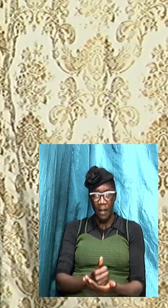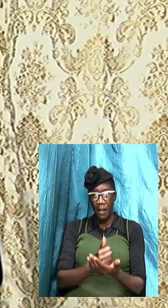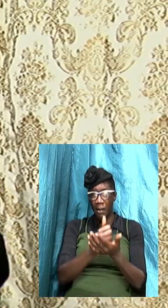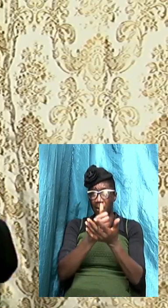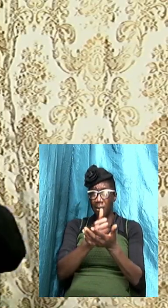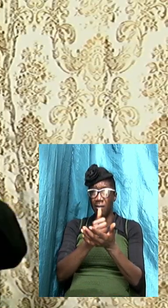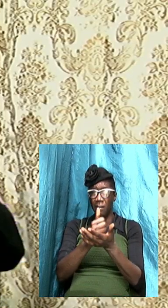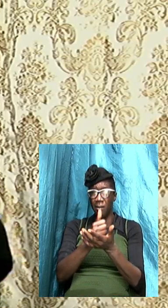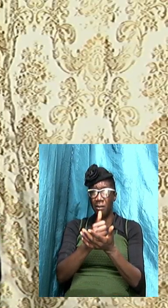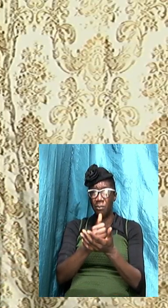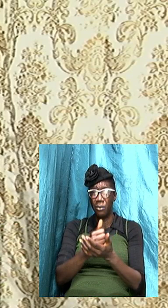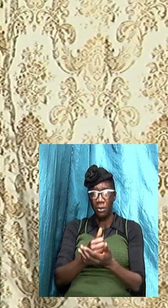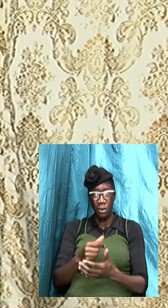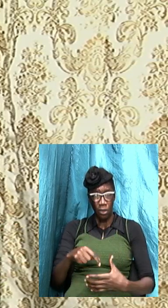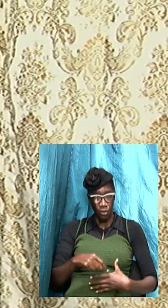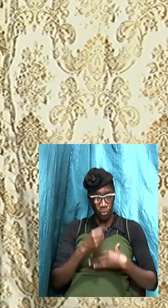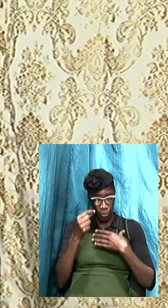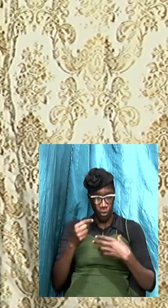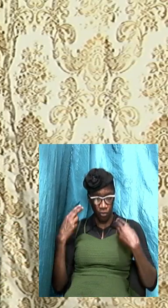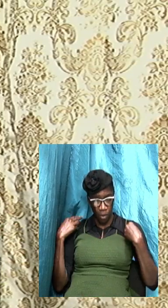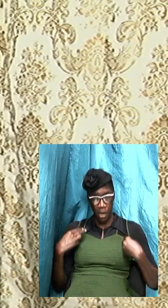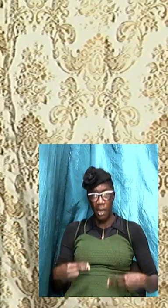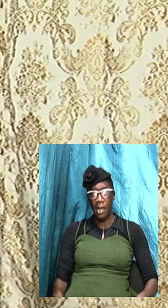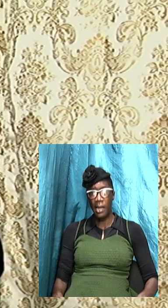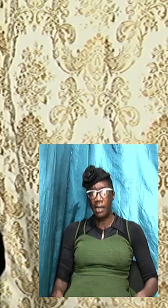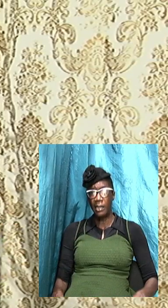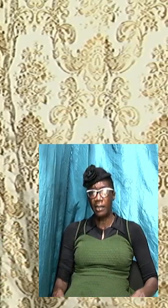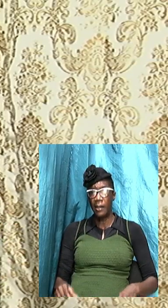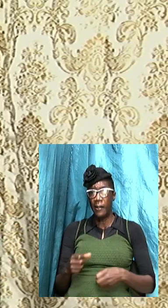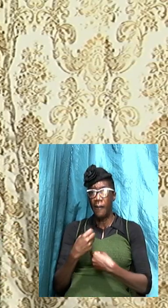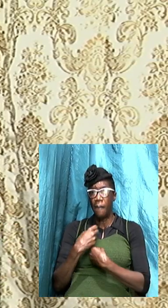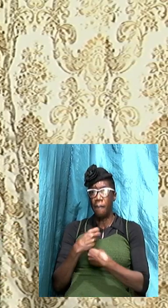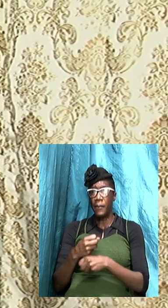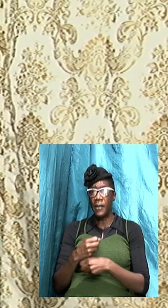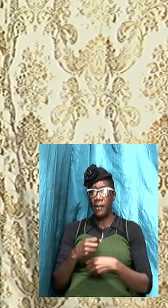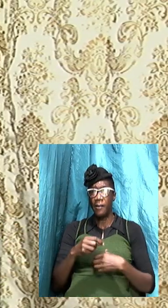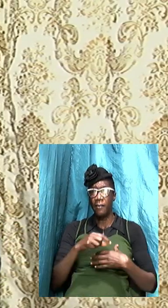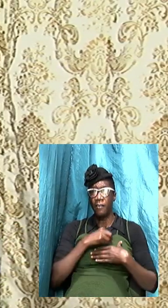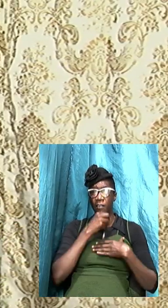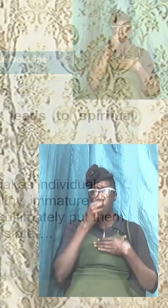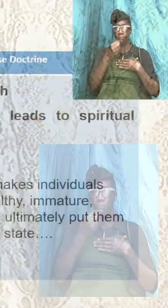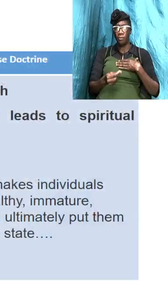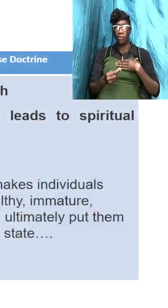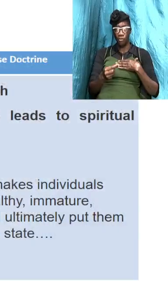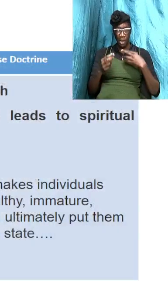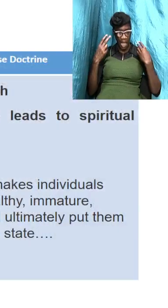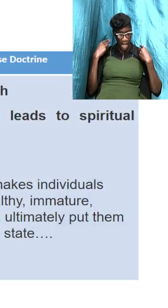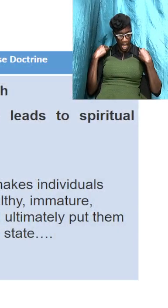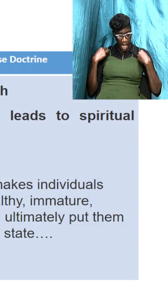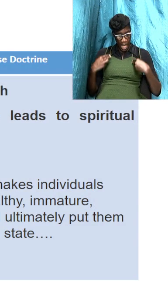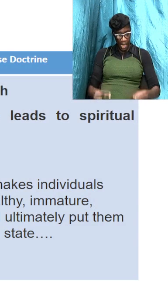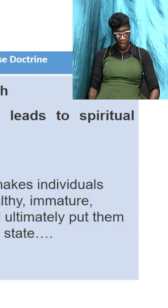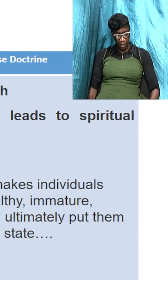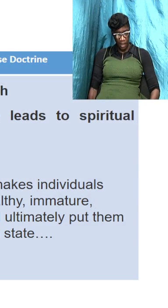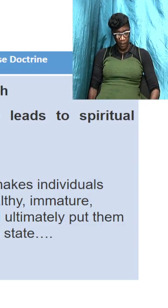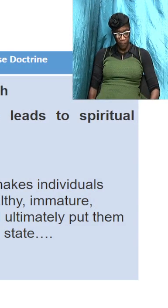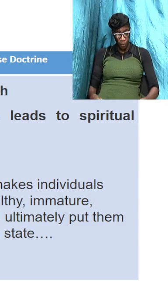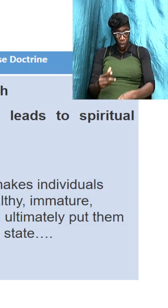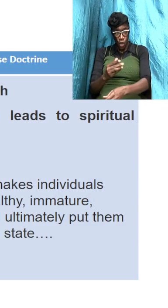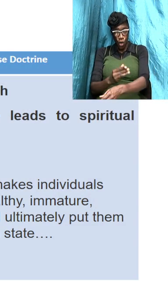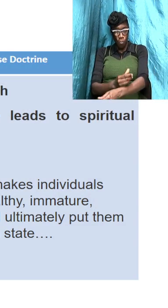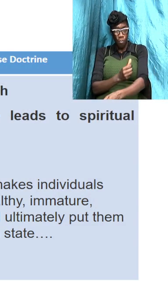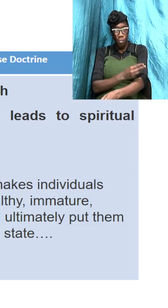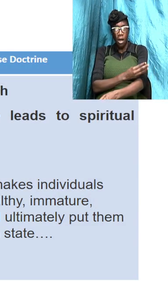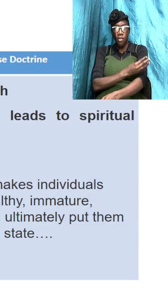sound doctrine makes persons spiritually healthy it makes them spiritually mature and